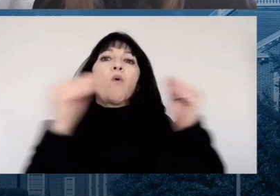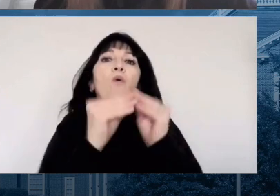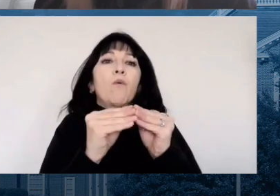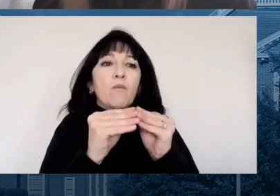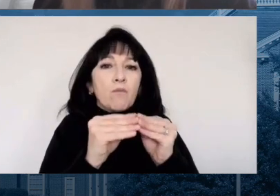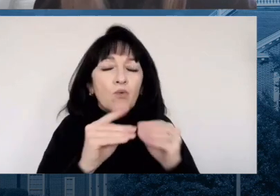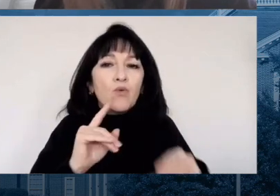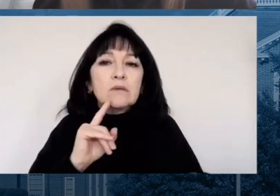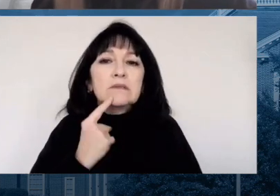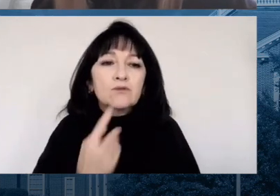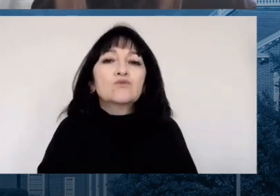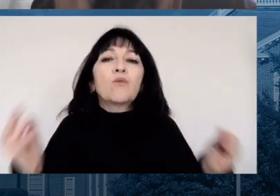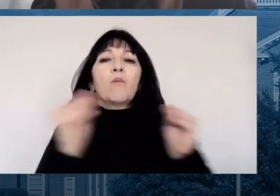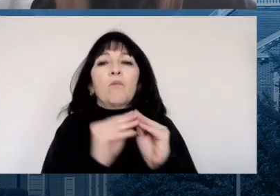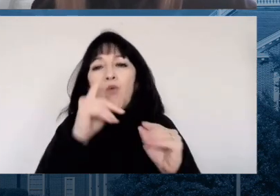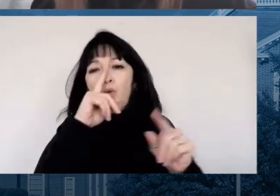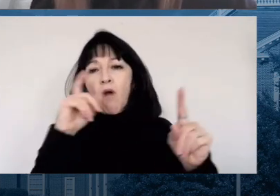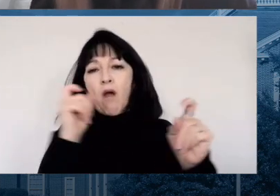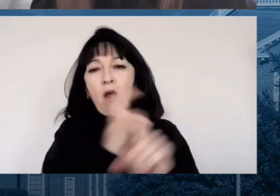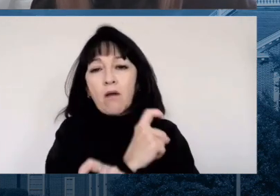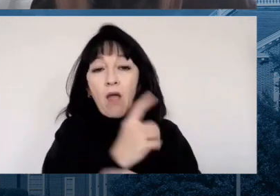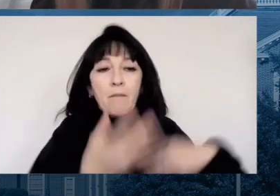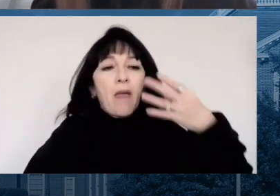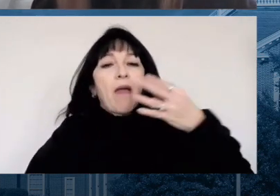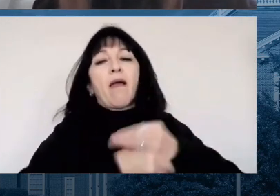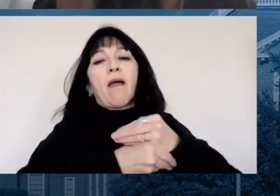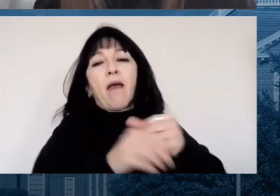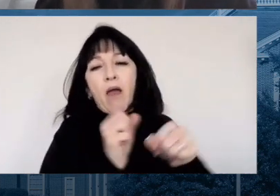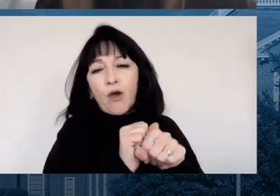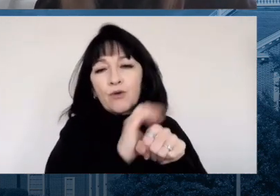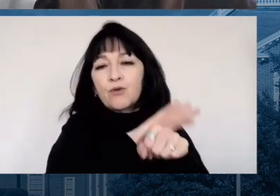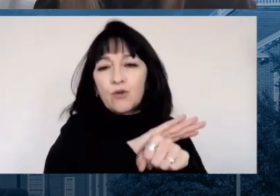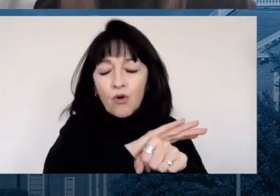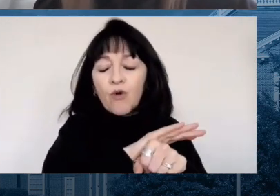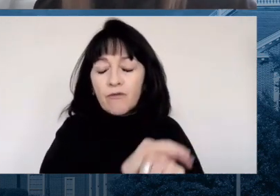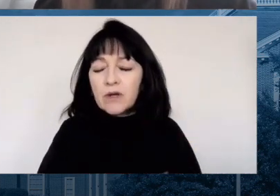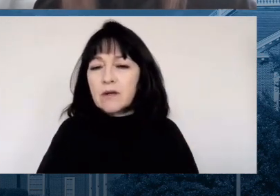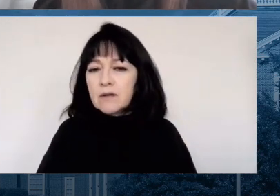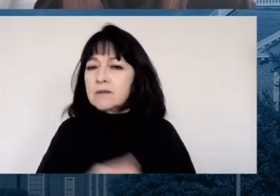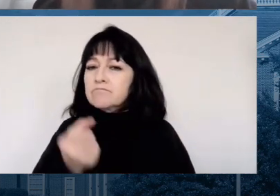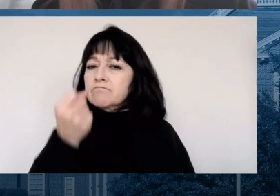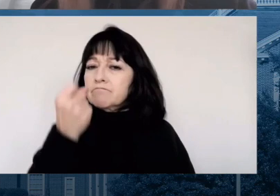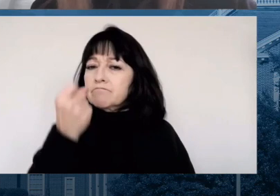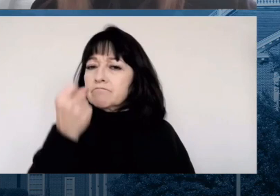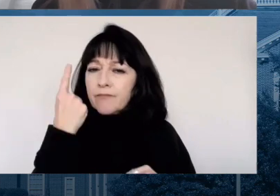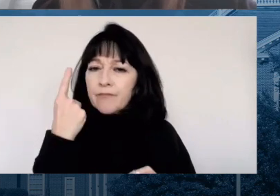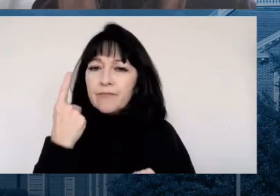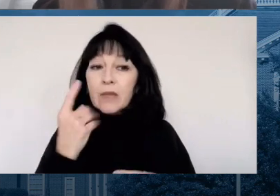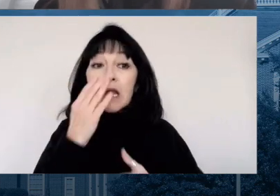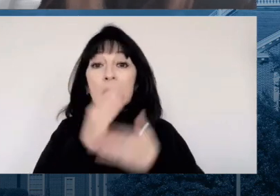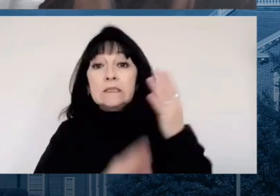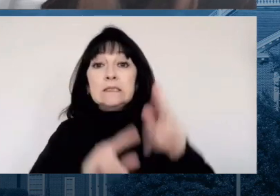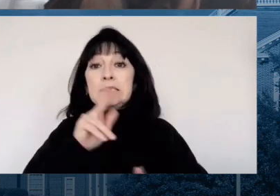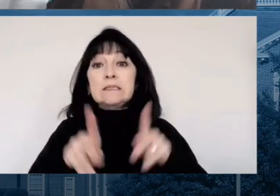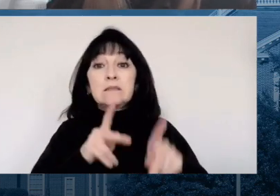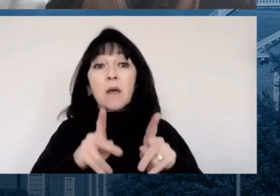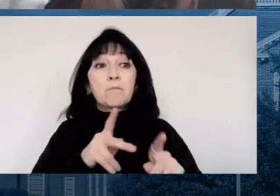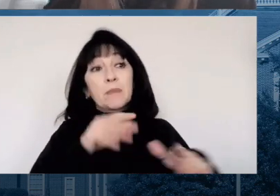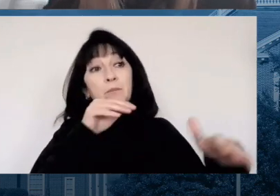it is a factor, but we know that certainly many people are found to have COVID while they were admitted for something else.